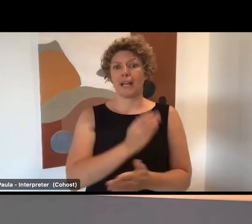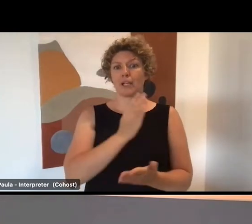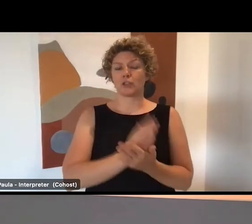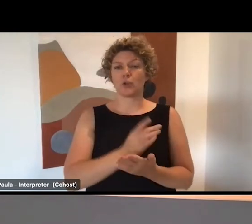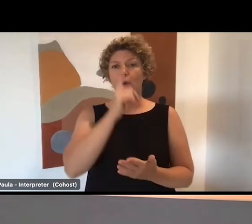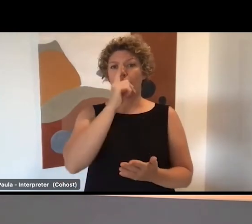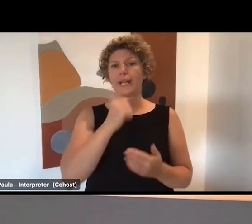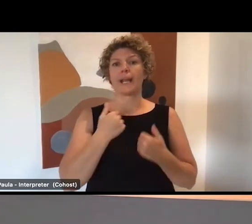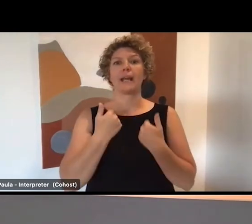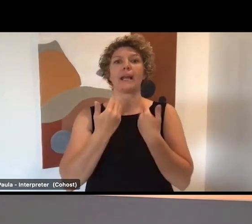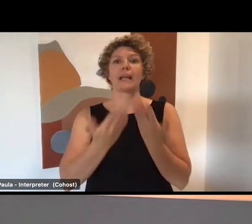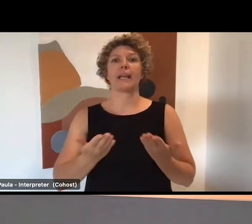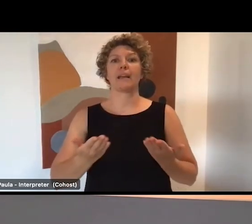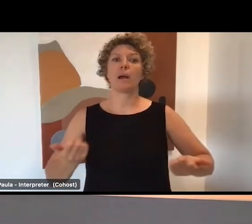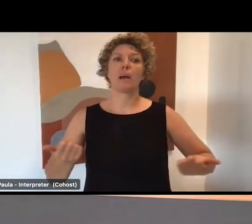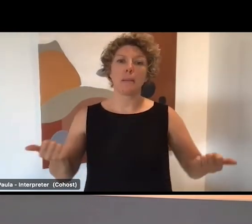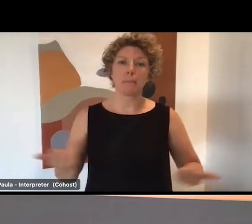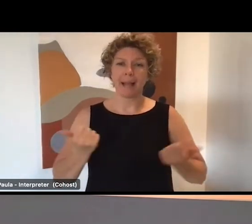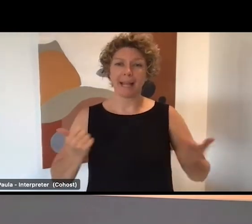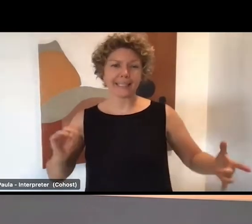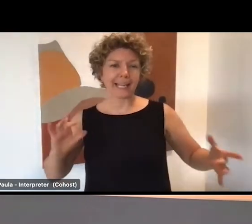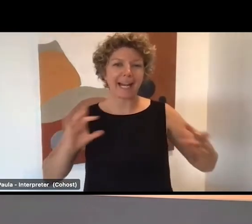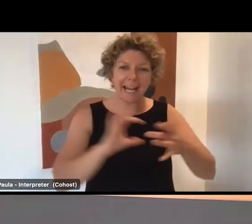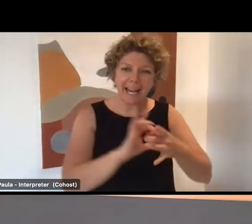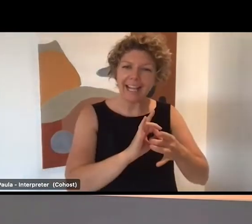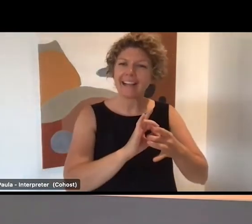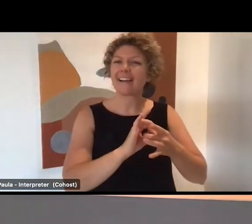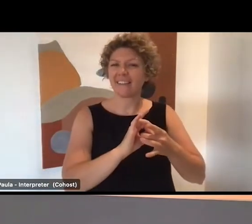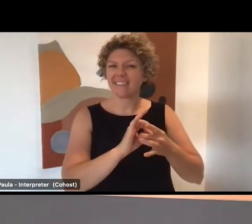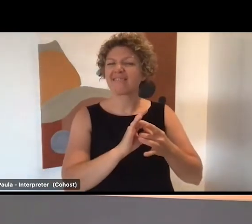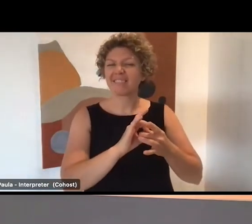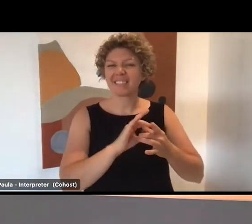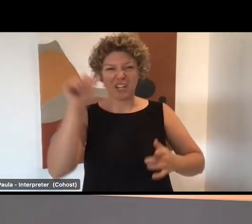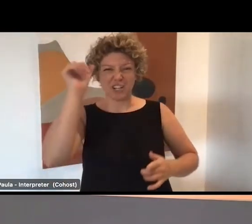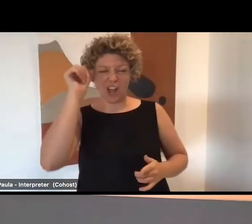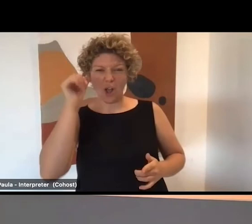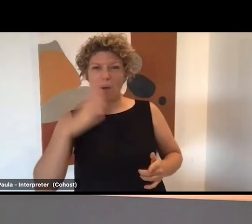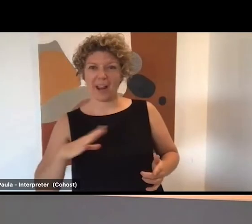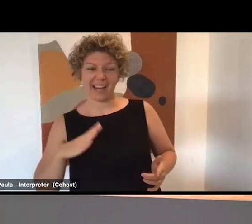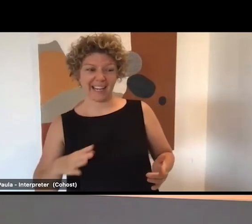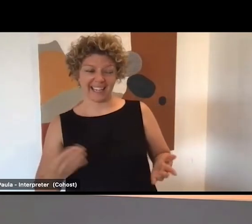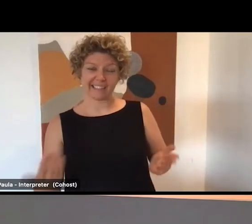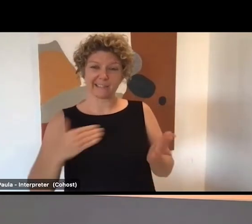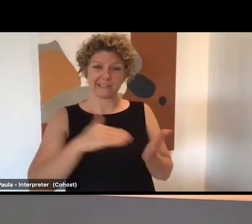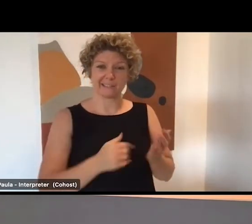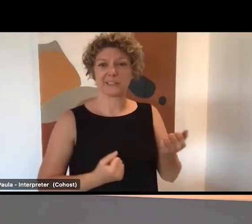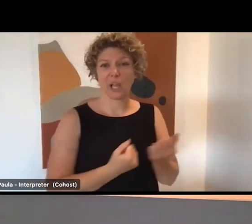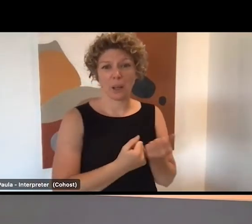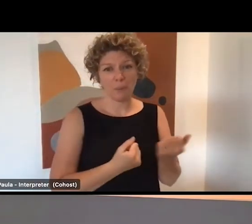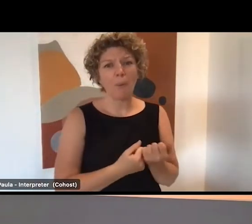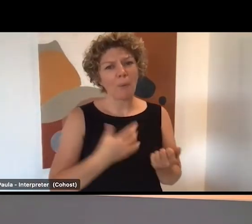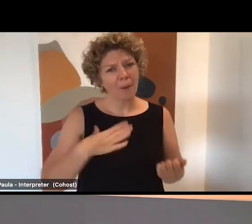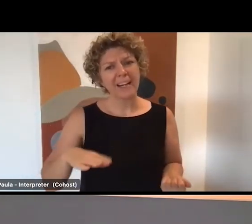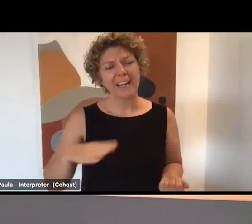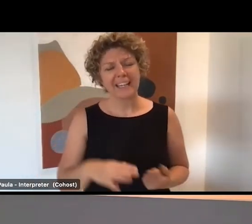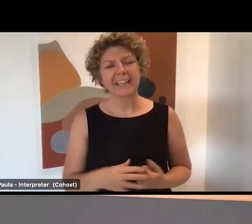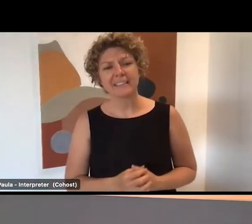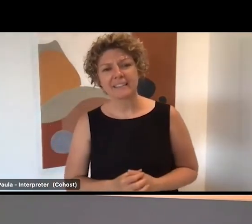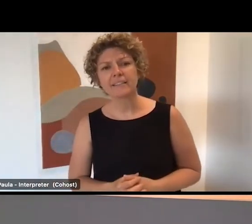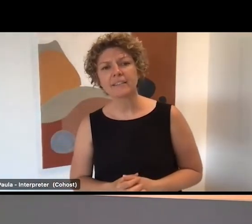Australian industries that have recognised need for broad investment and planning for current and future workforce needs.